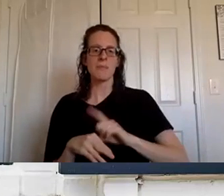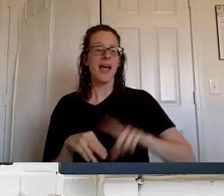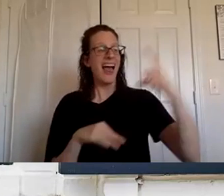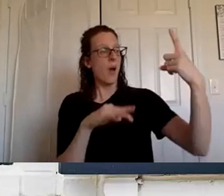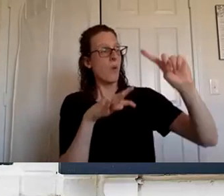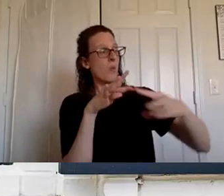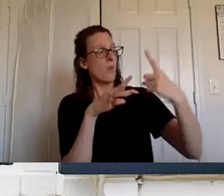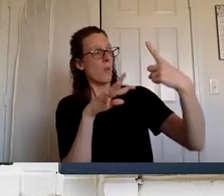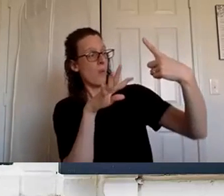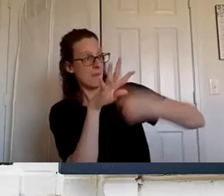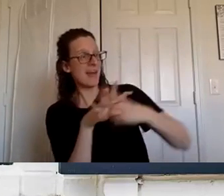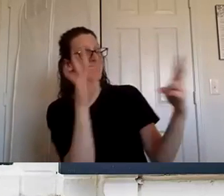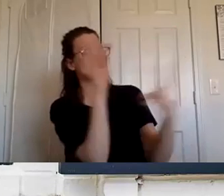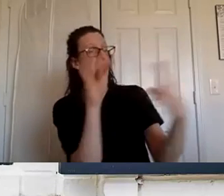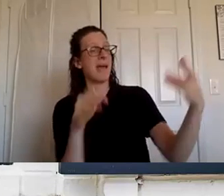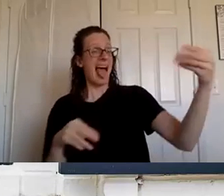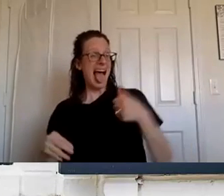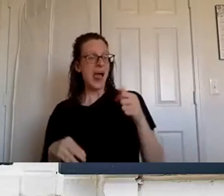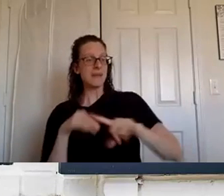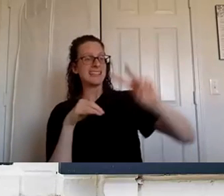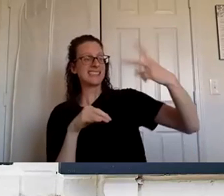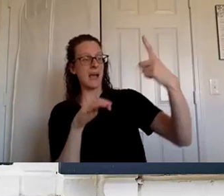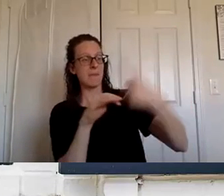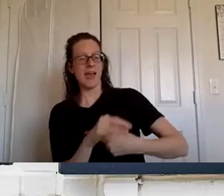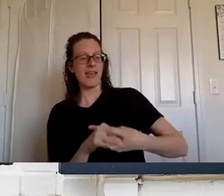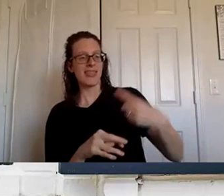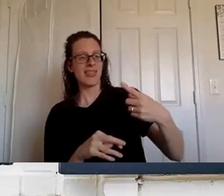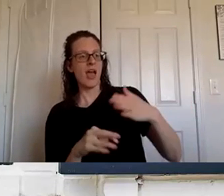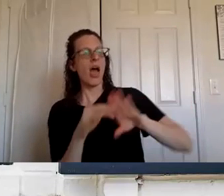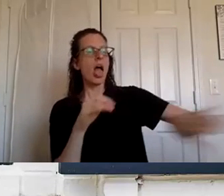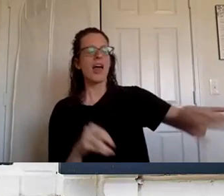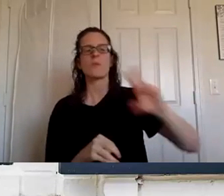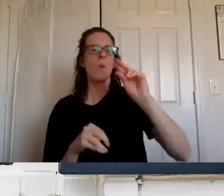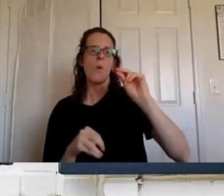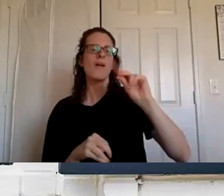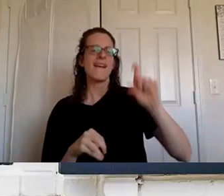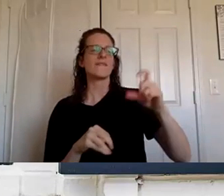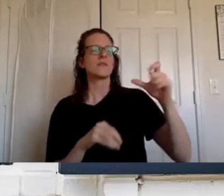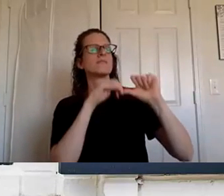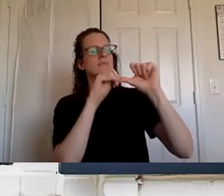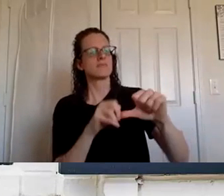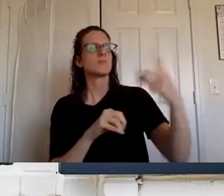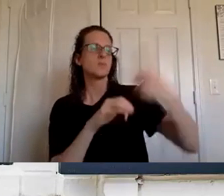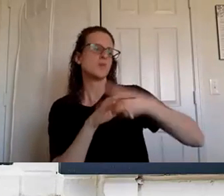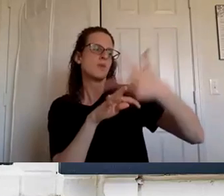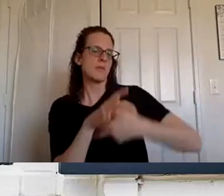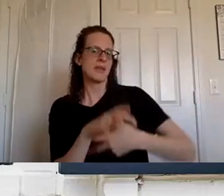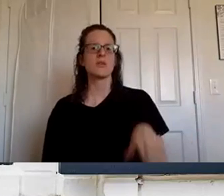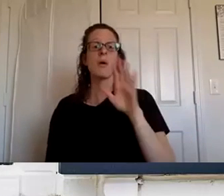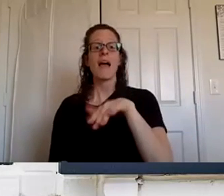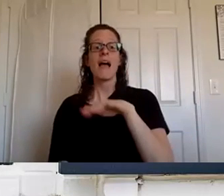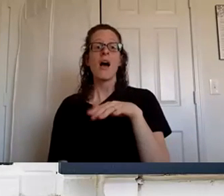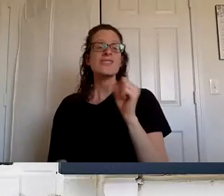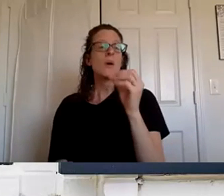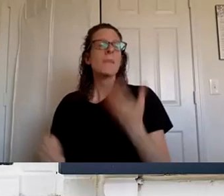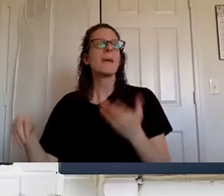if you um you and and we can help you um just get with them and find out what their wellness goals are like what um do they want